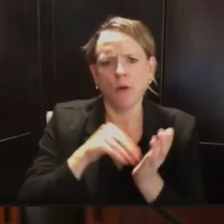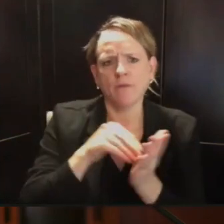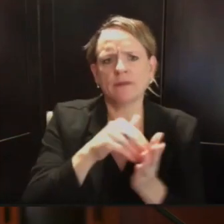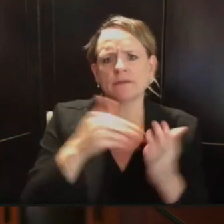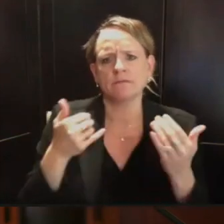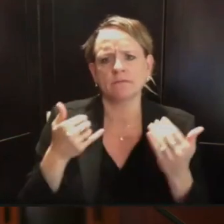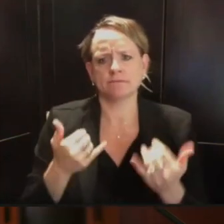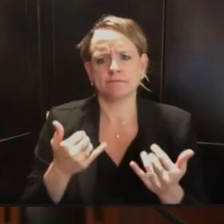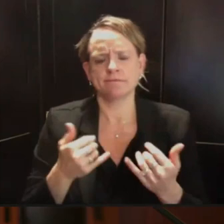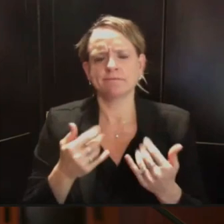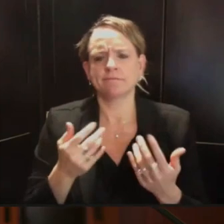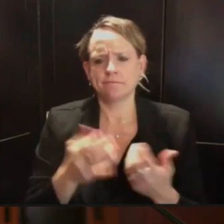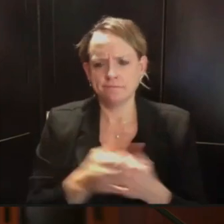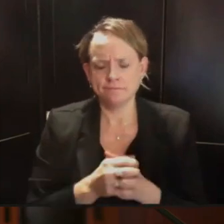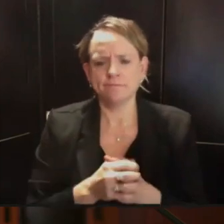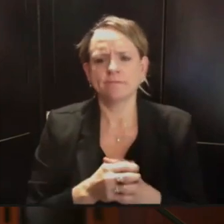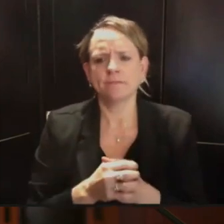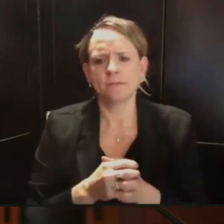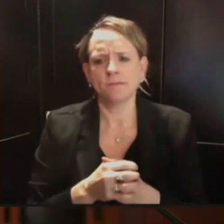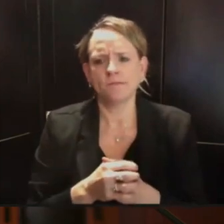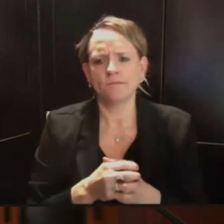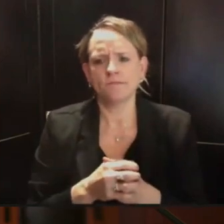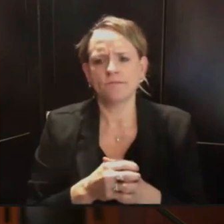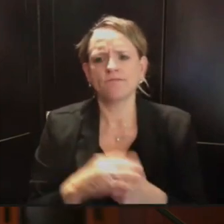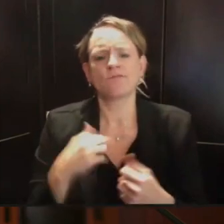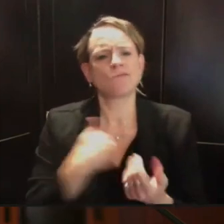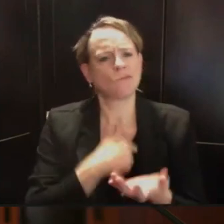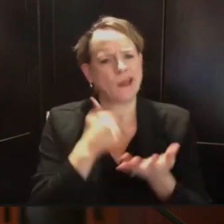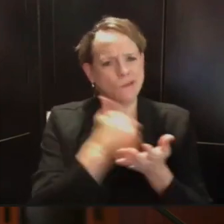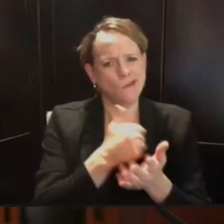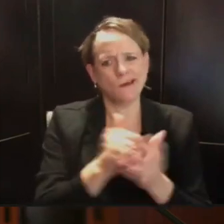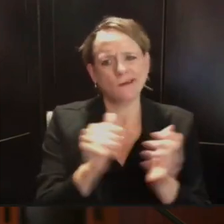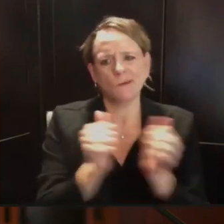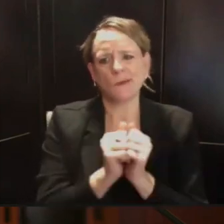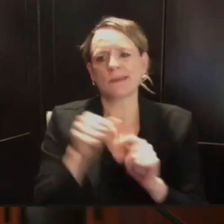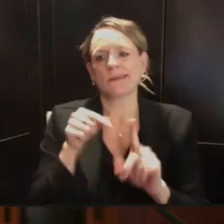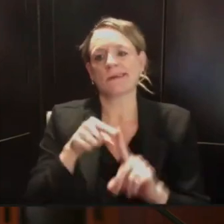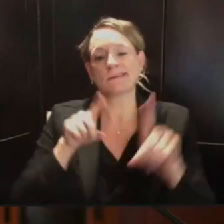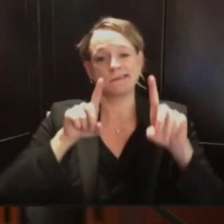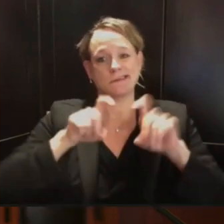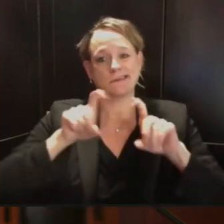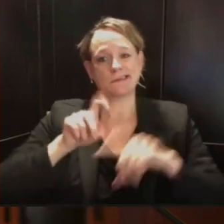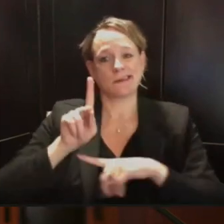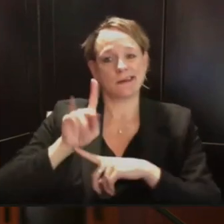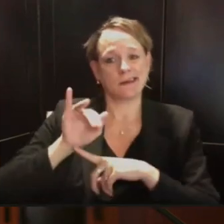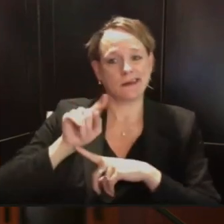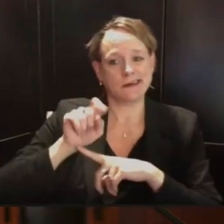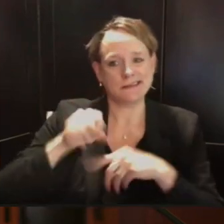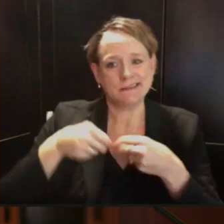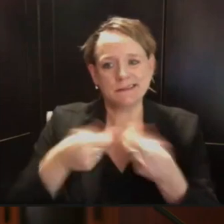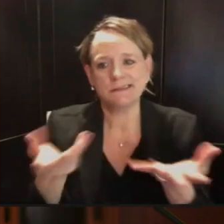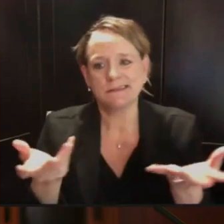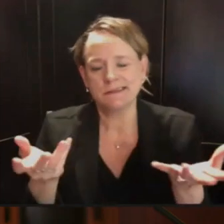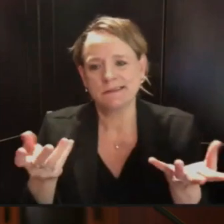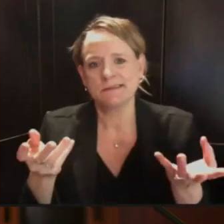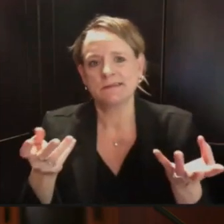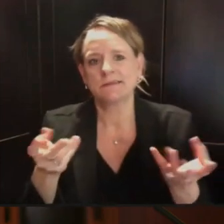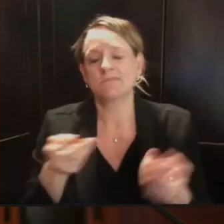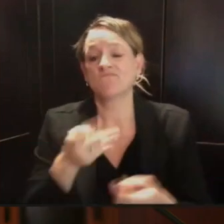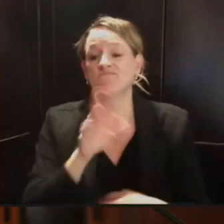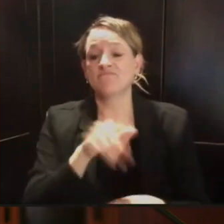test kits. Because we do, to your point, we do think it's very important that access to testing